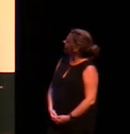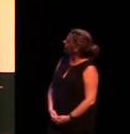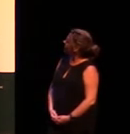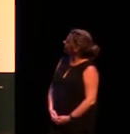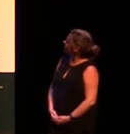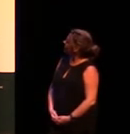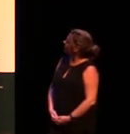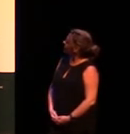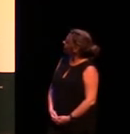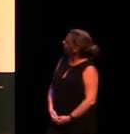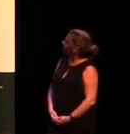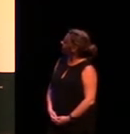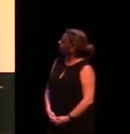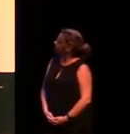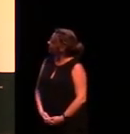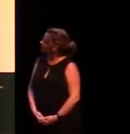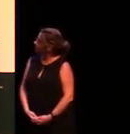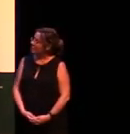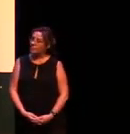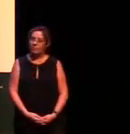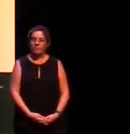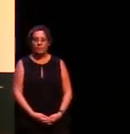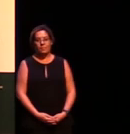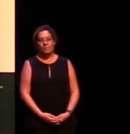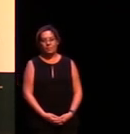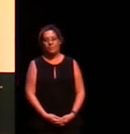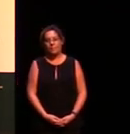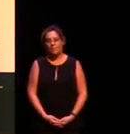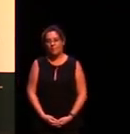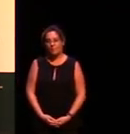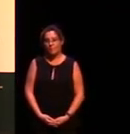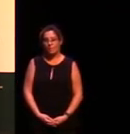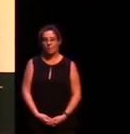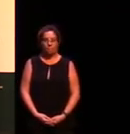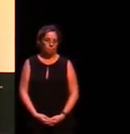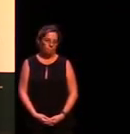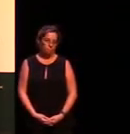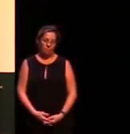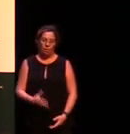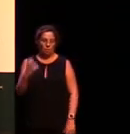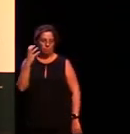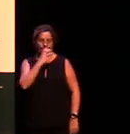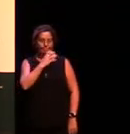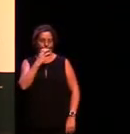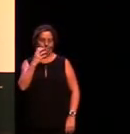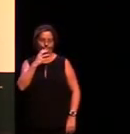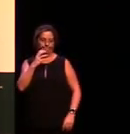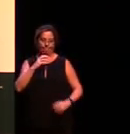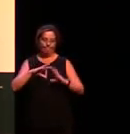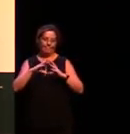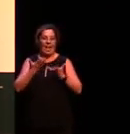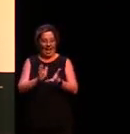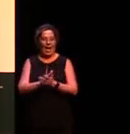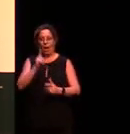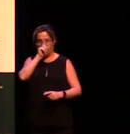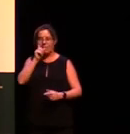pearl that is gone we would be like an empty oyster shell I think it sums up very nicely the way people feel